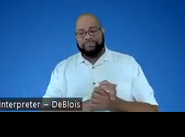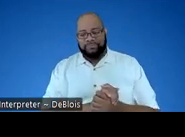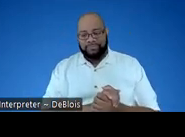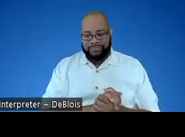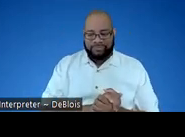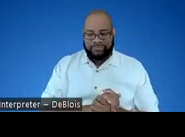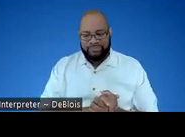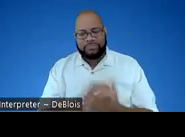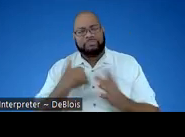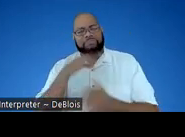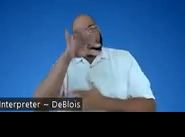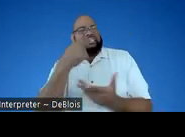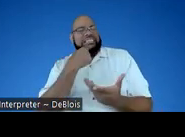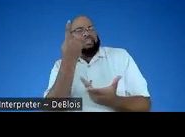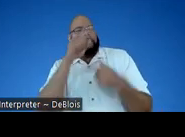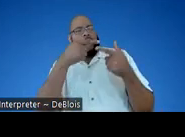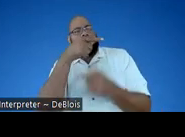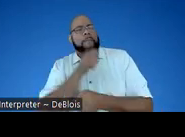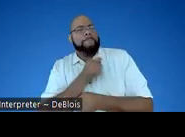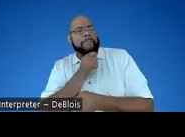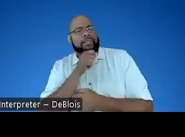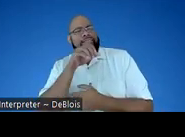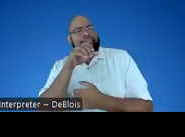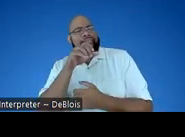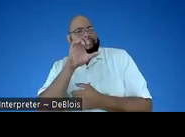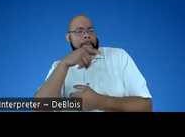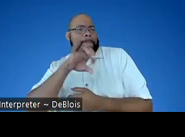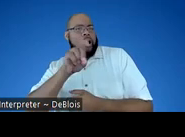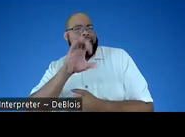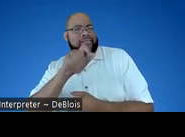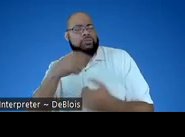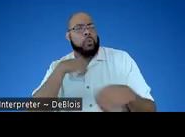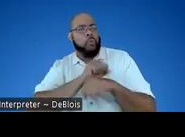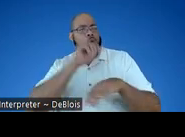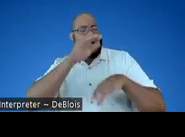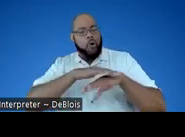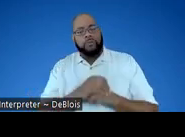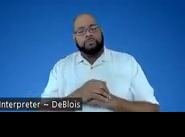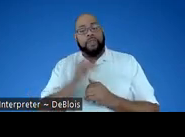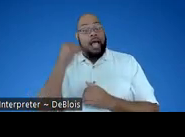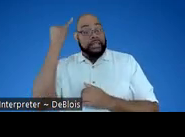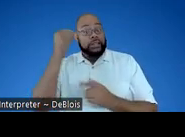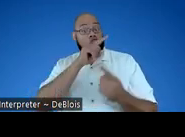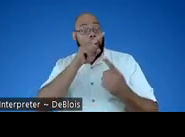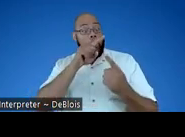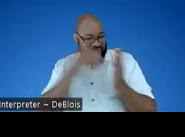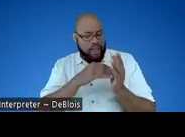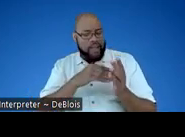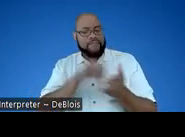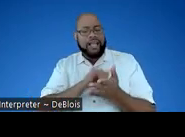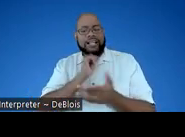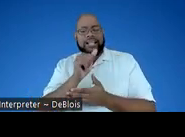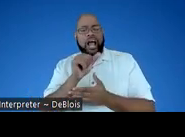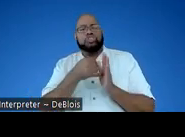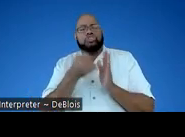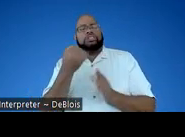I'll just jump in and say a little bit about the podcast idea that we're going to be jointly working on again, and the idea is once again, it's not going